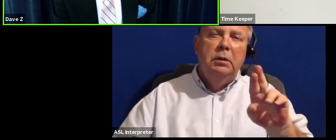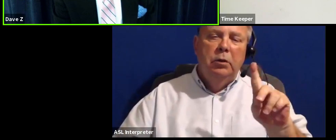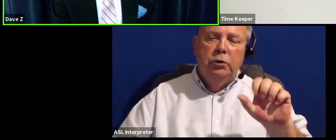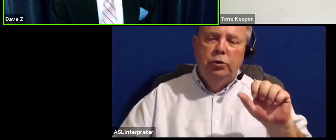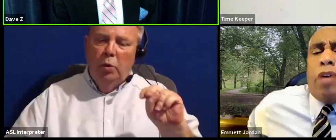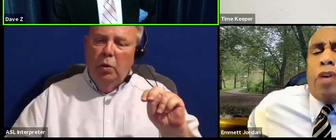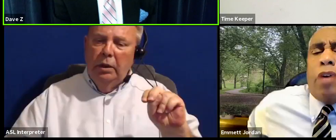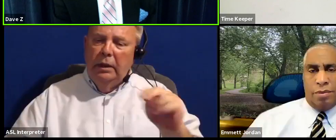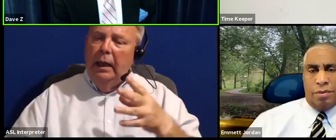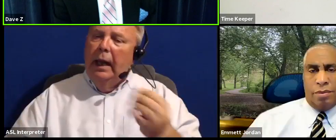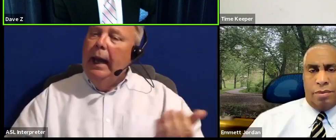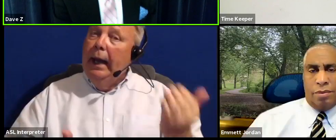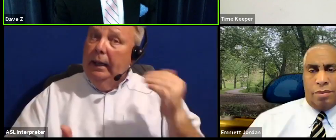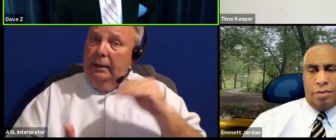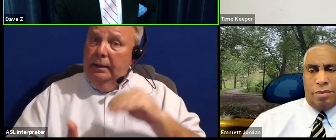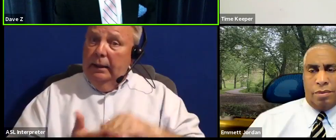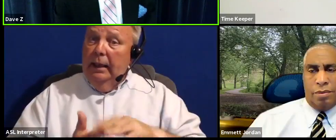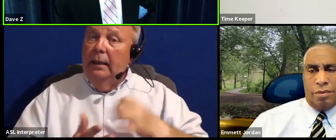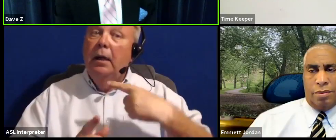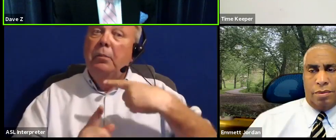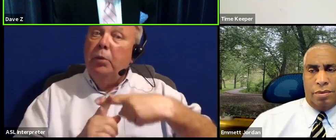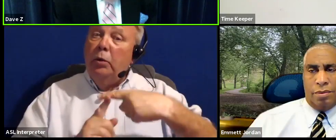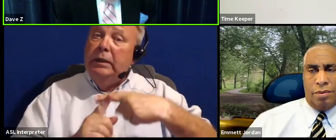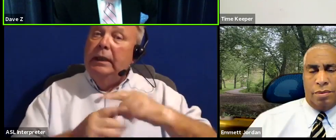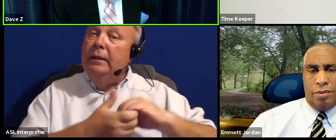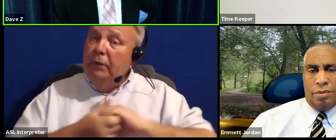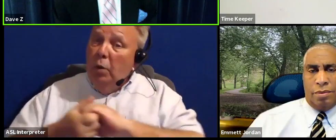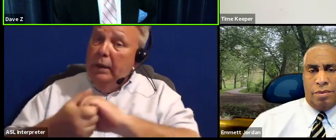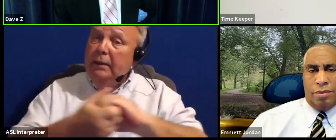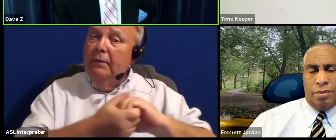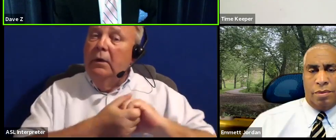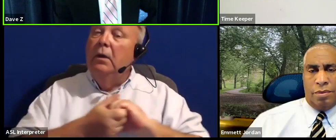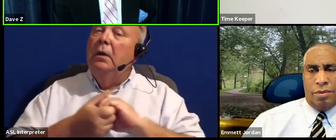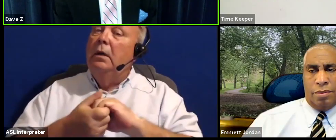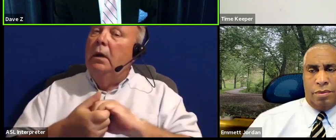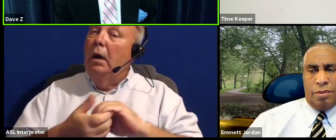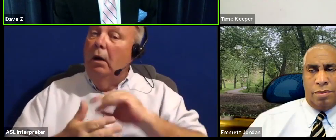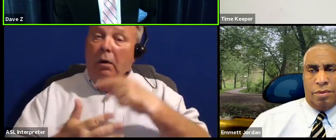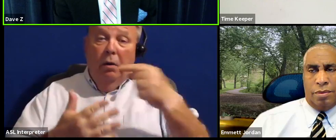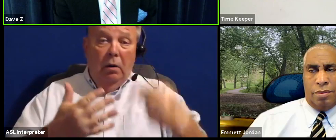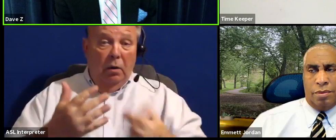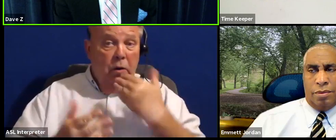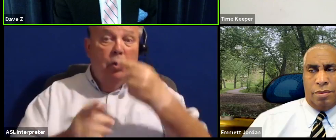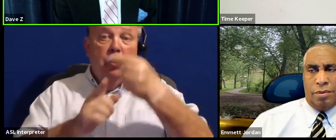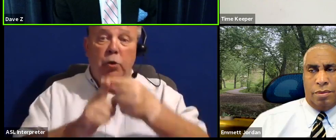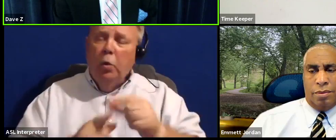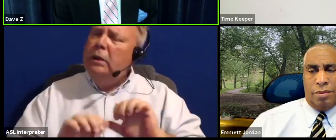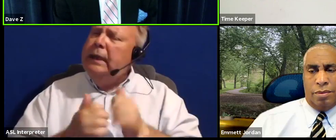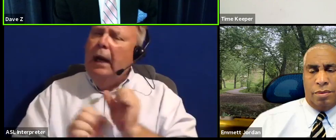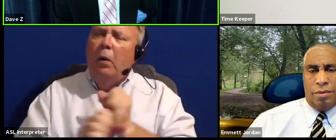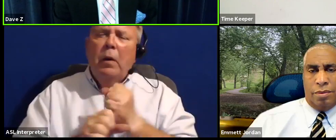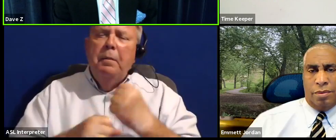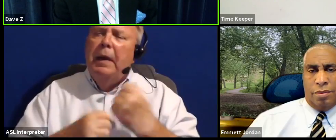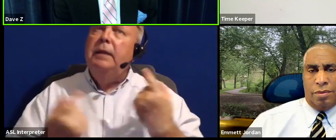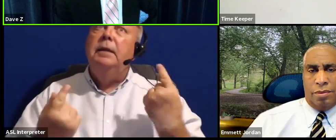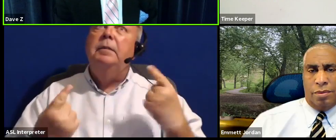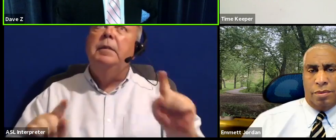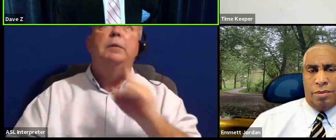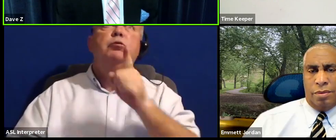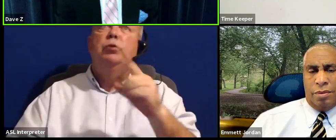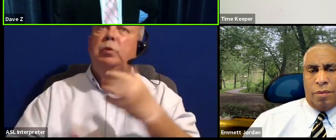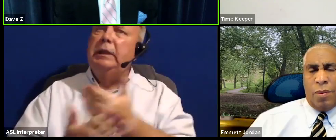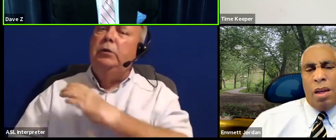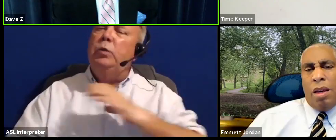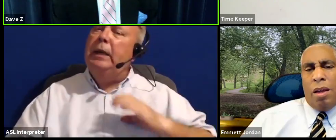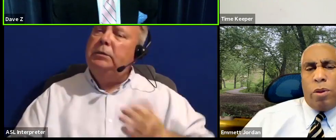And again, productivity, cohesiveness, collaboration, all good words. How do we make all of them come true in the new council?